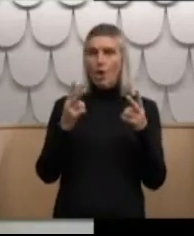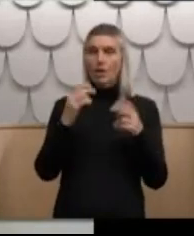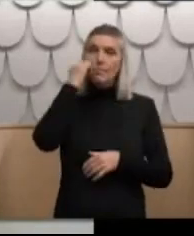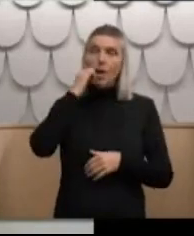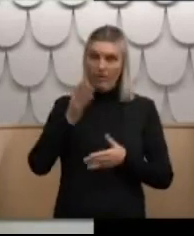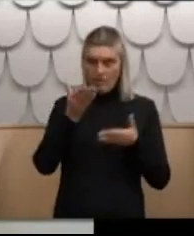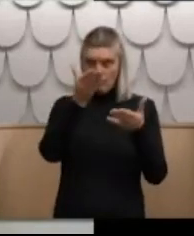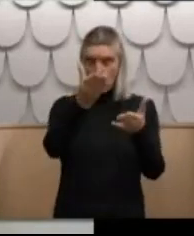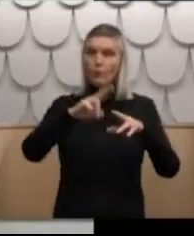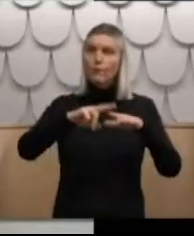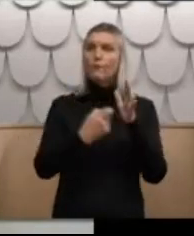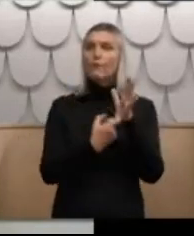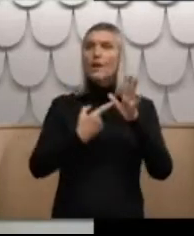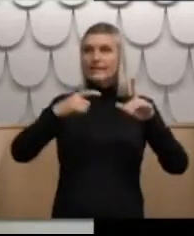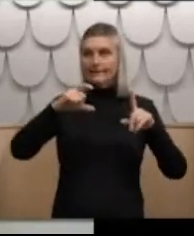tēnā koe.